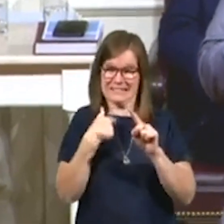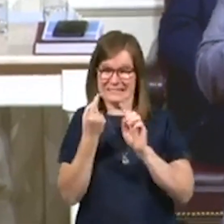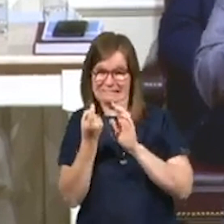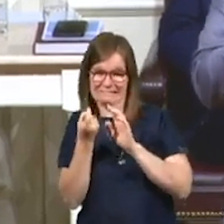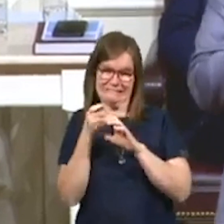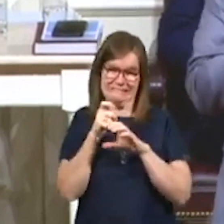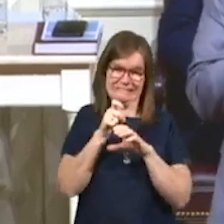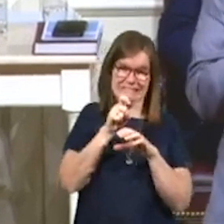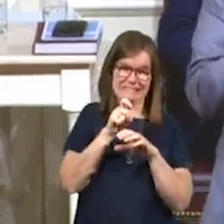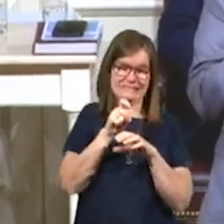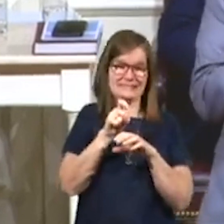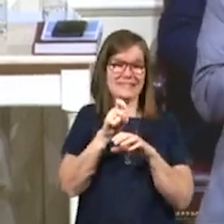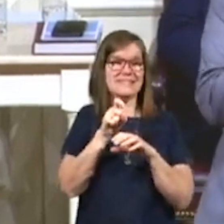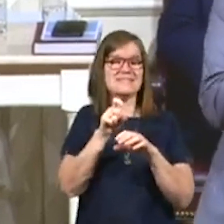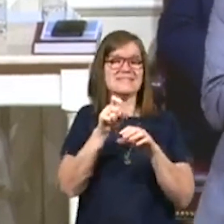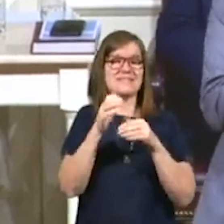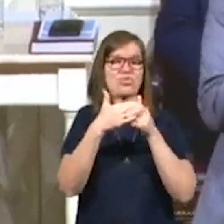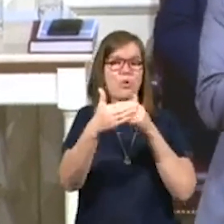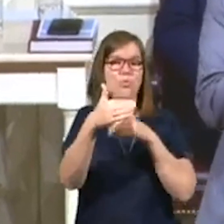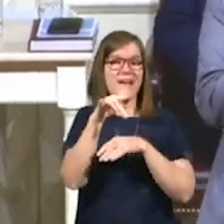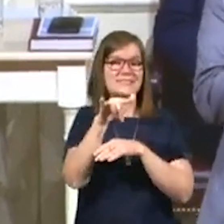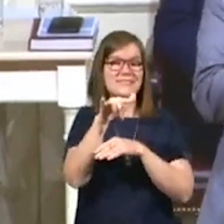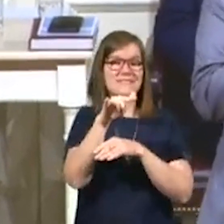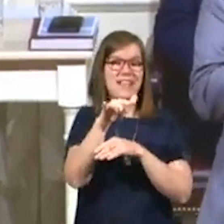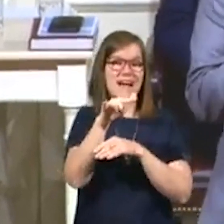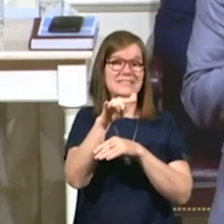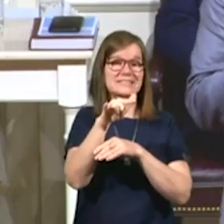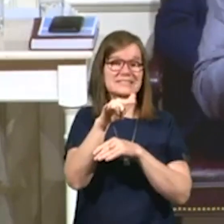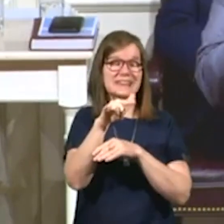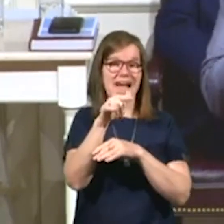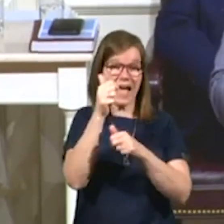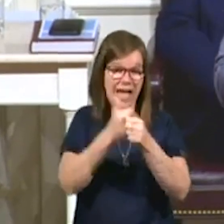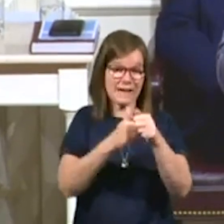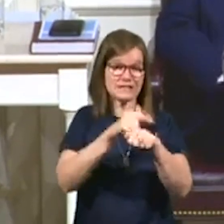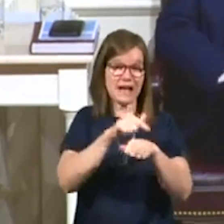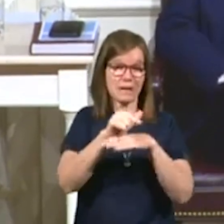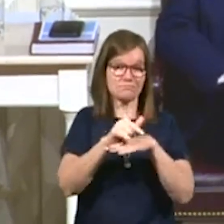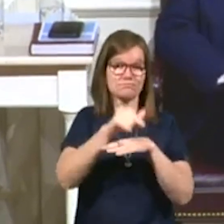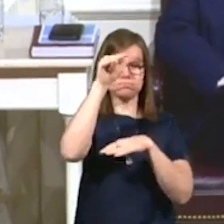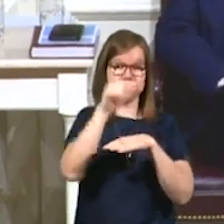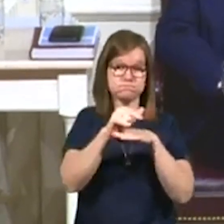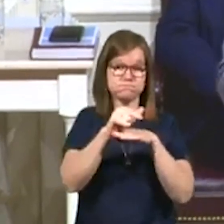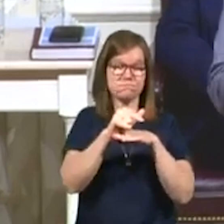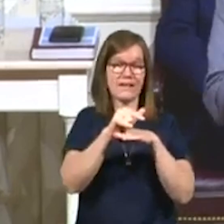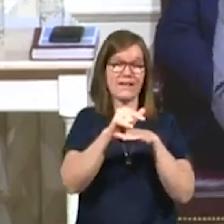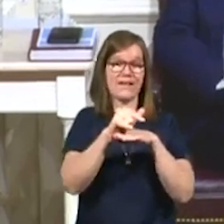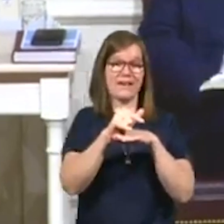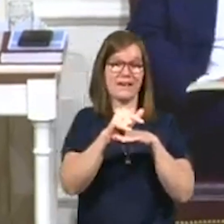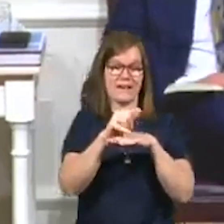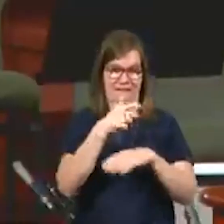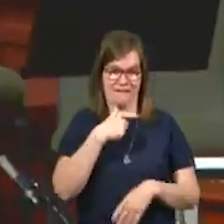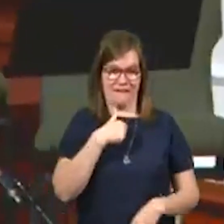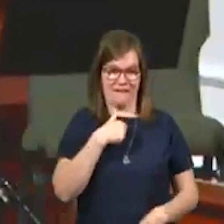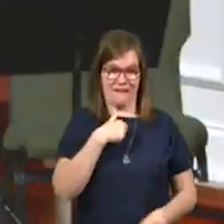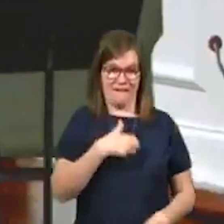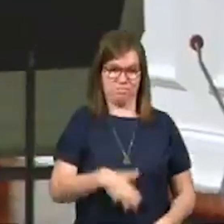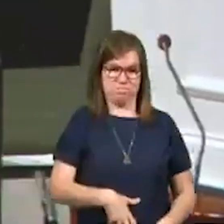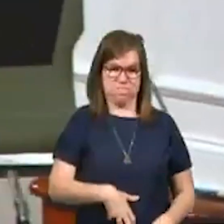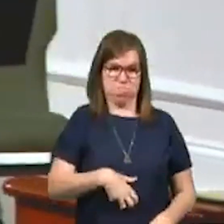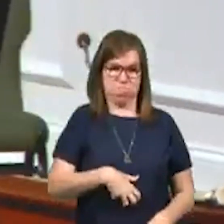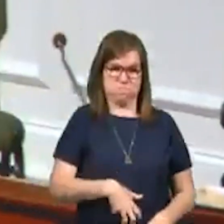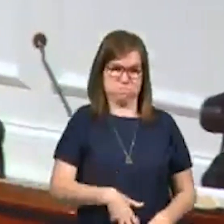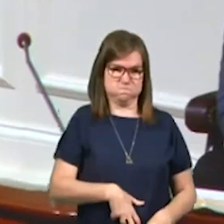squeeze in there and I spent the rest of the flight. Every time the plane moved, uh, I was moving